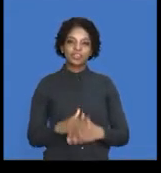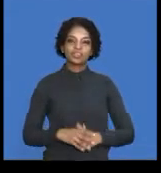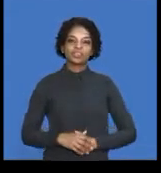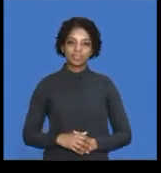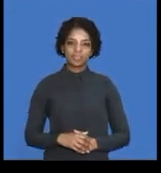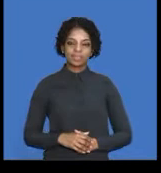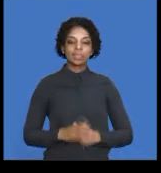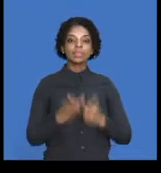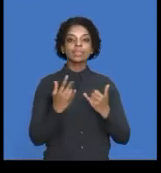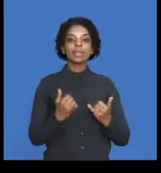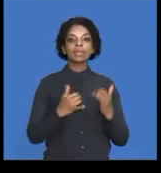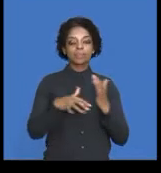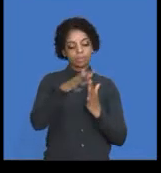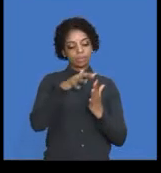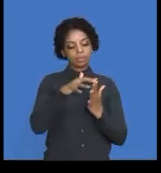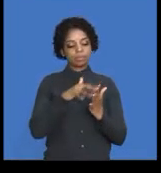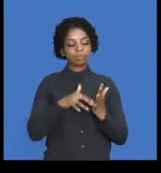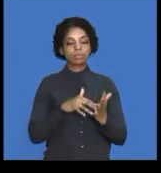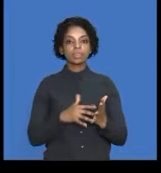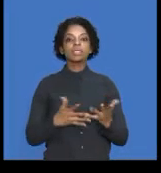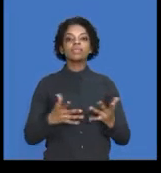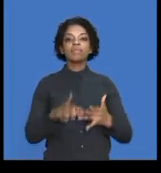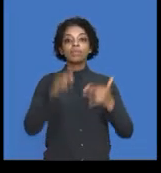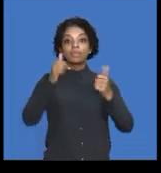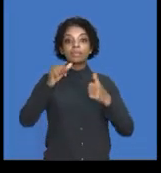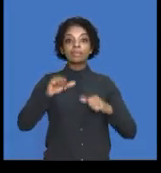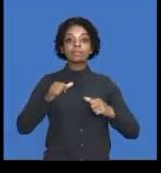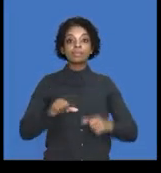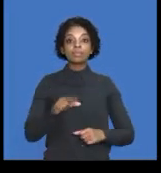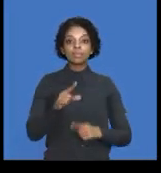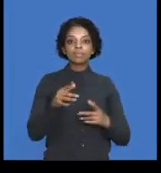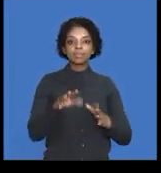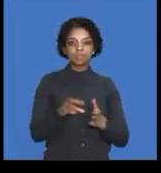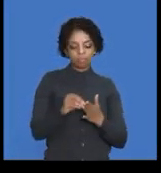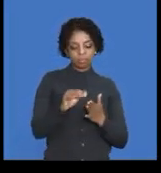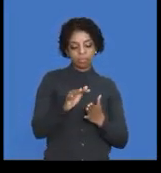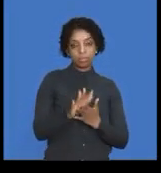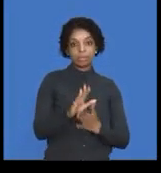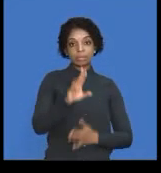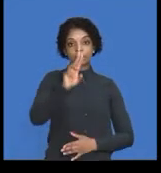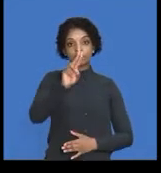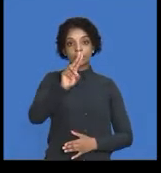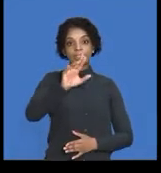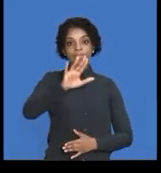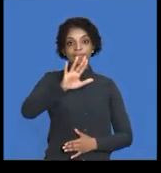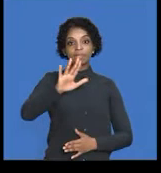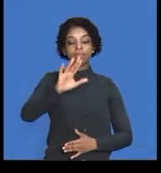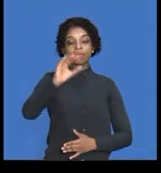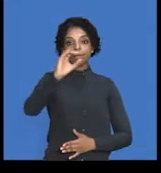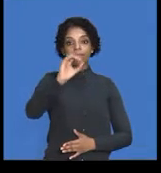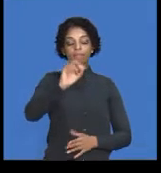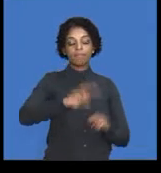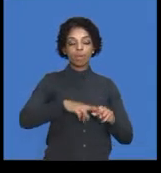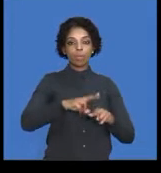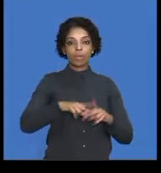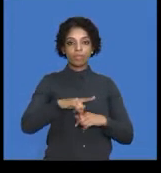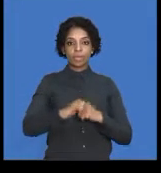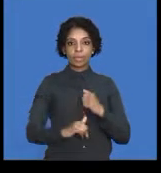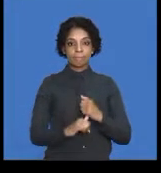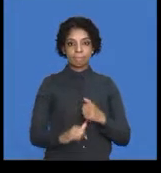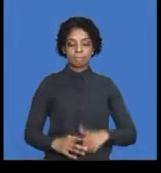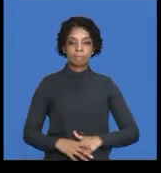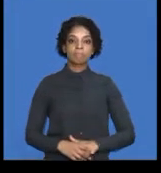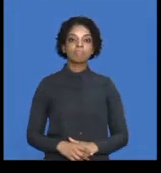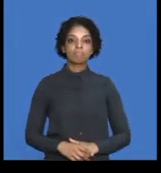Right? The statement of account from future traders was dated the 25th of